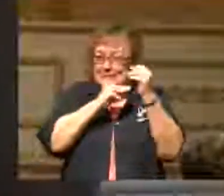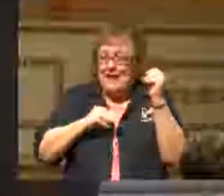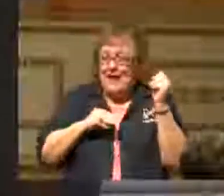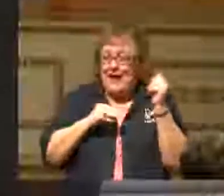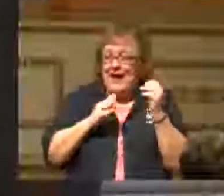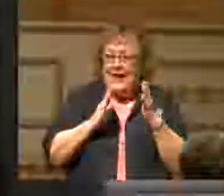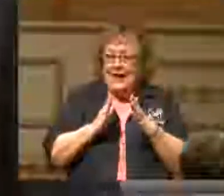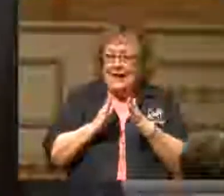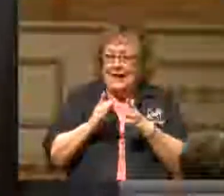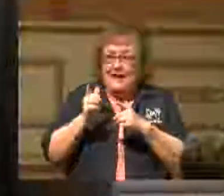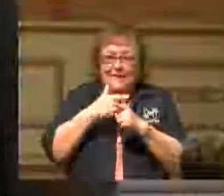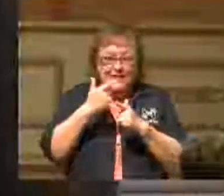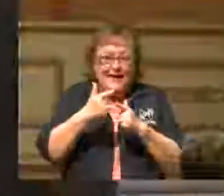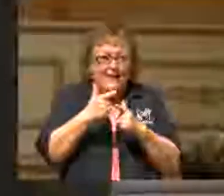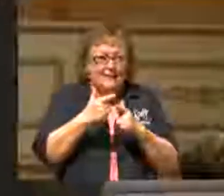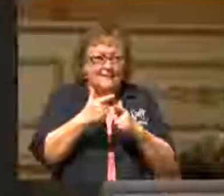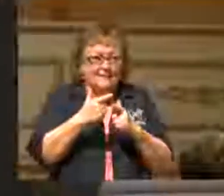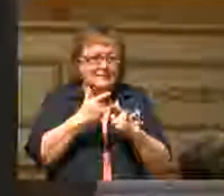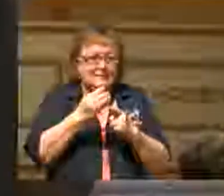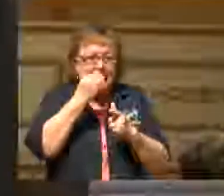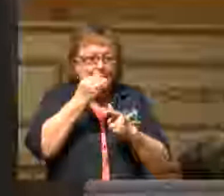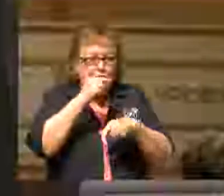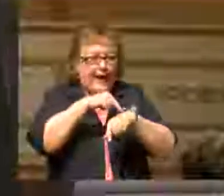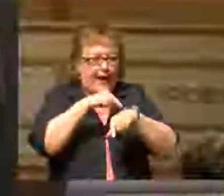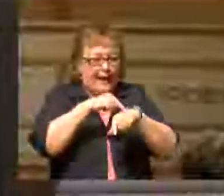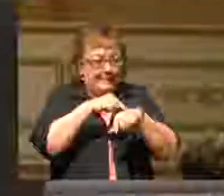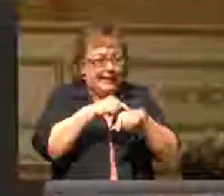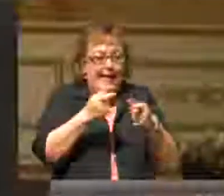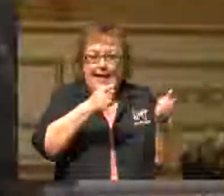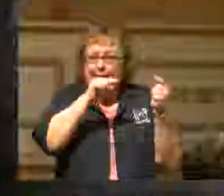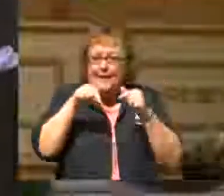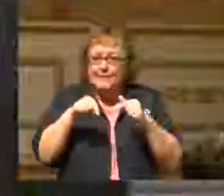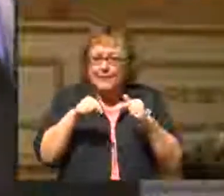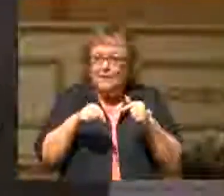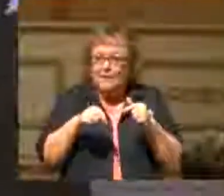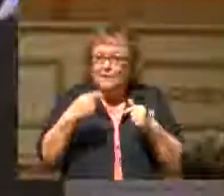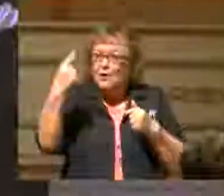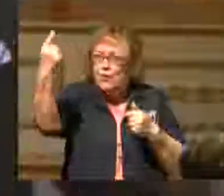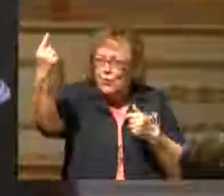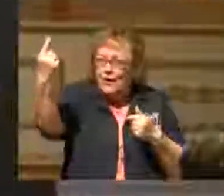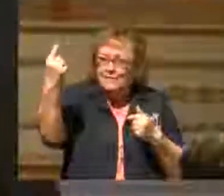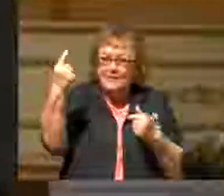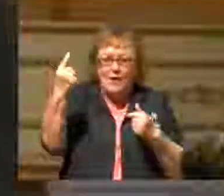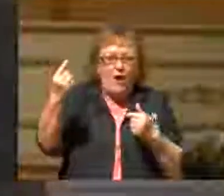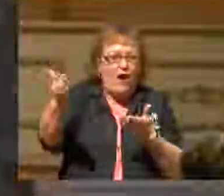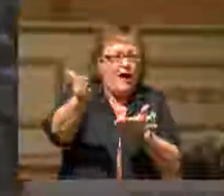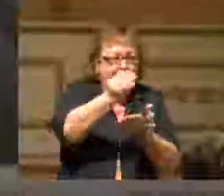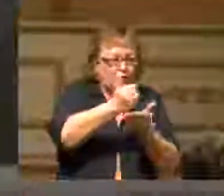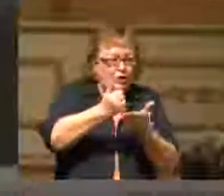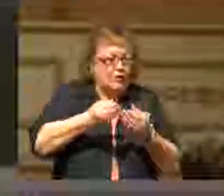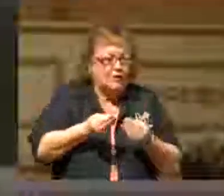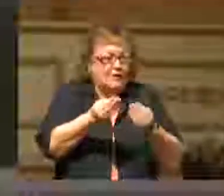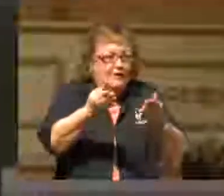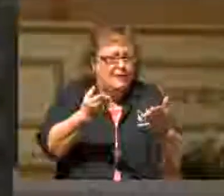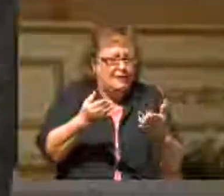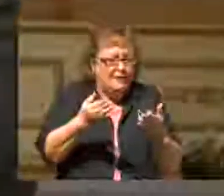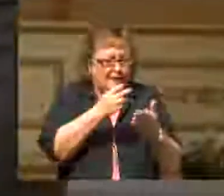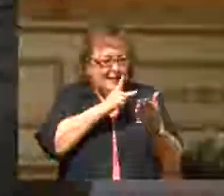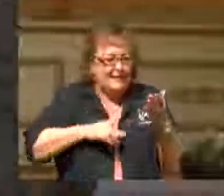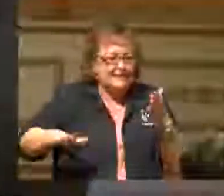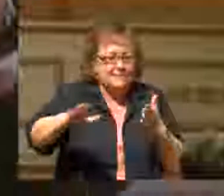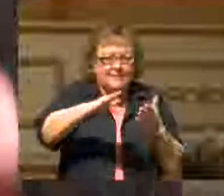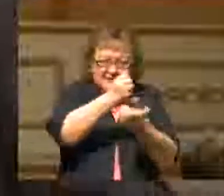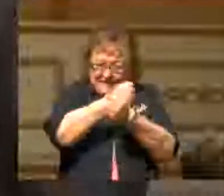And then the supper time had come. And the one who offered the kingdom, the one who is the Savior, the